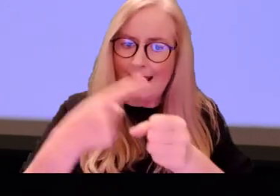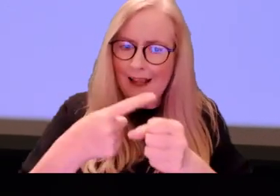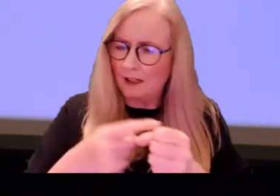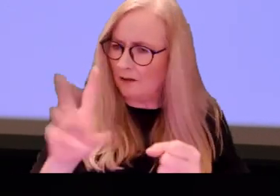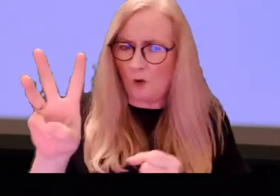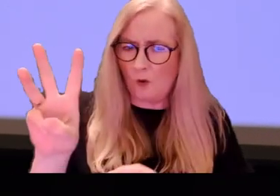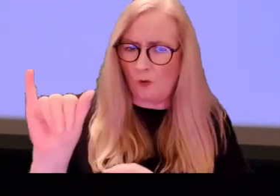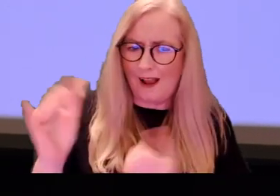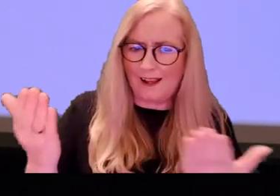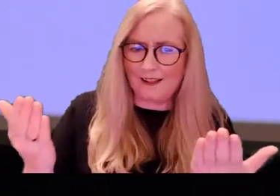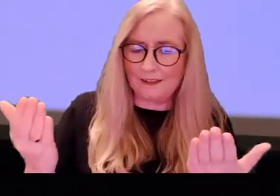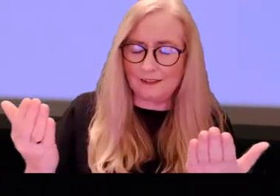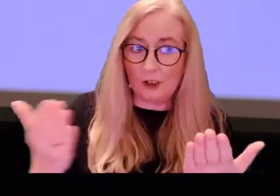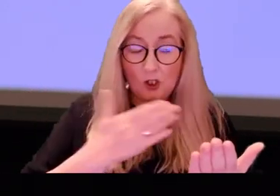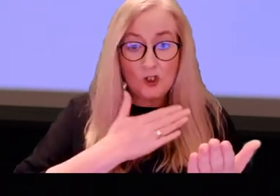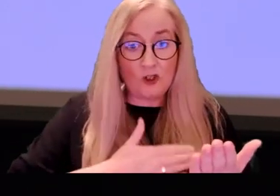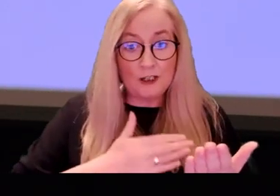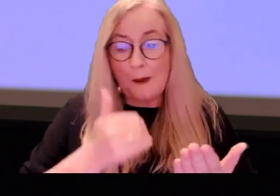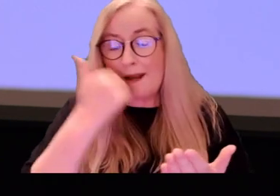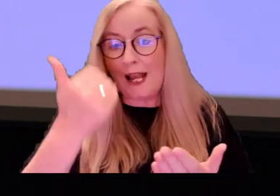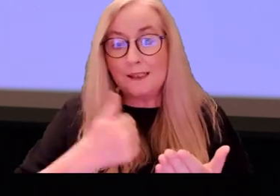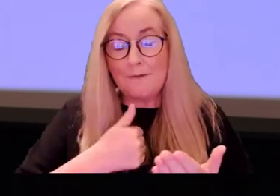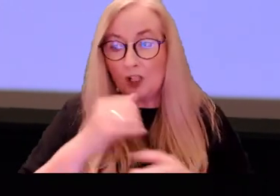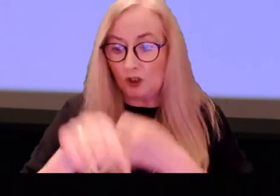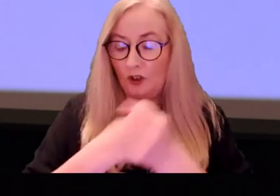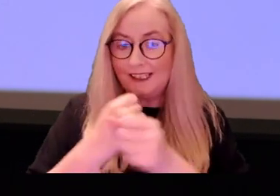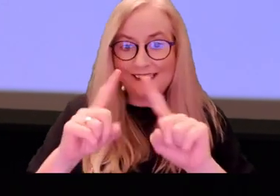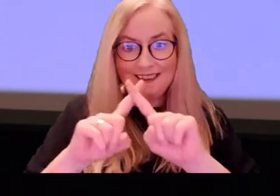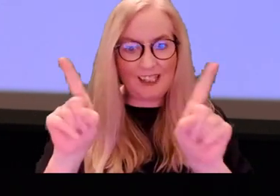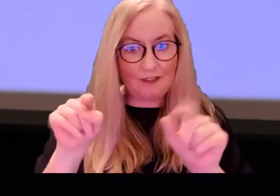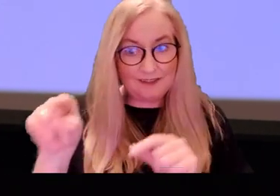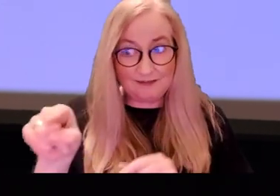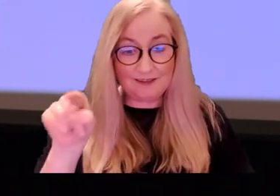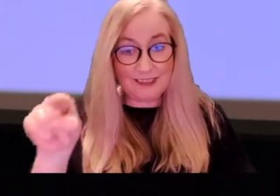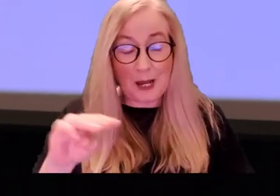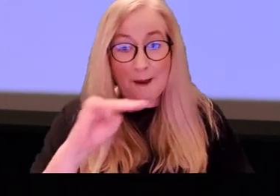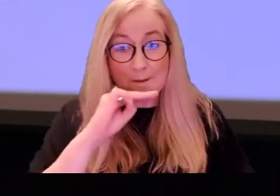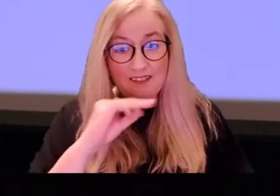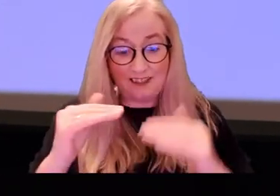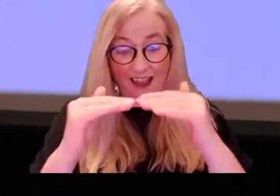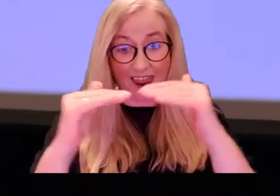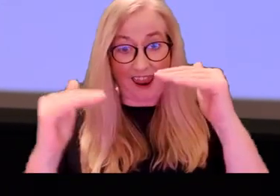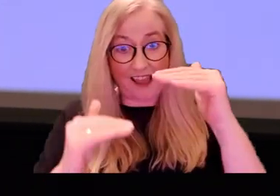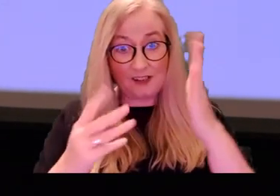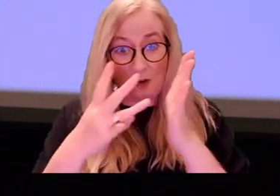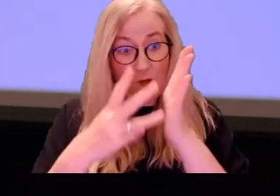why? Just because my son is different does that make him any less worthy of